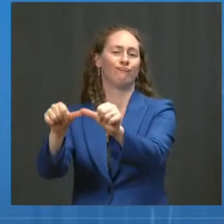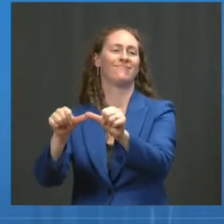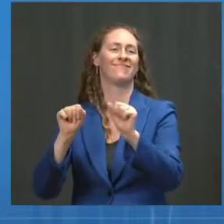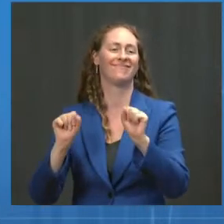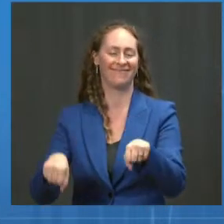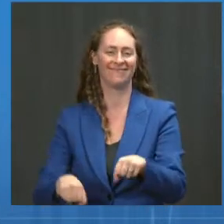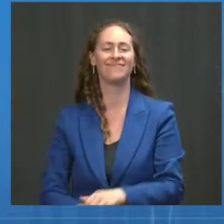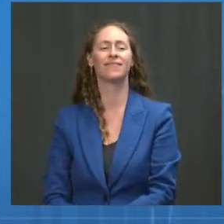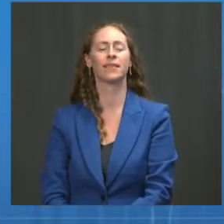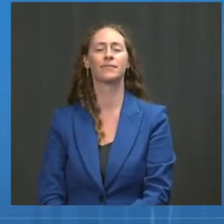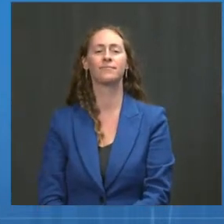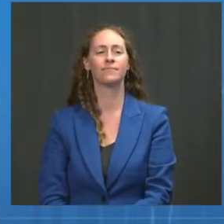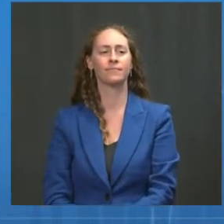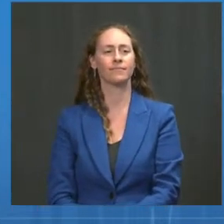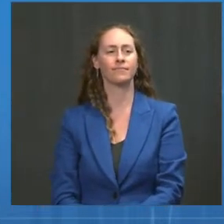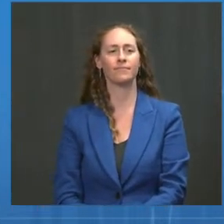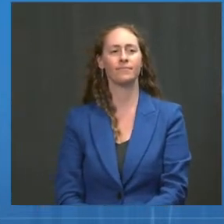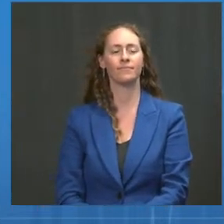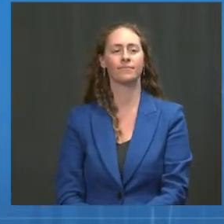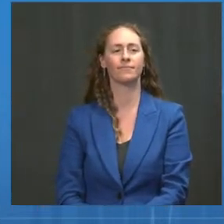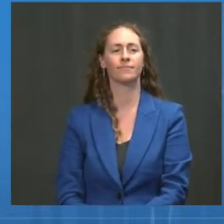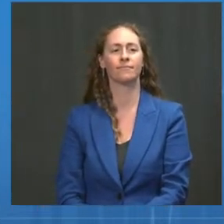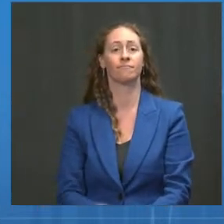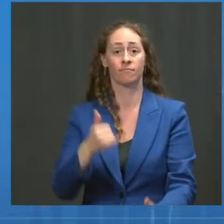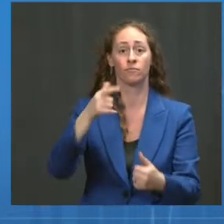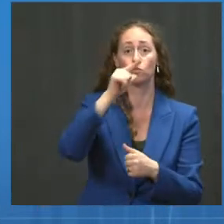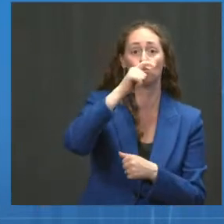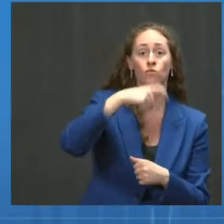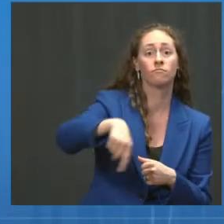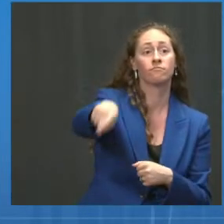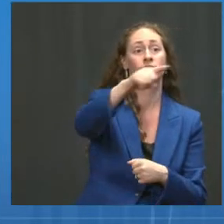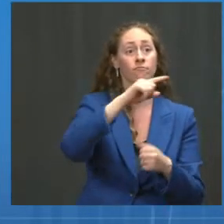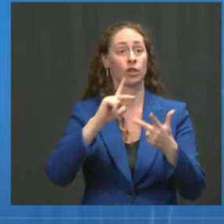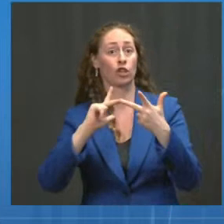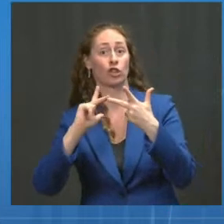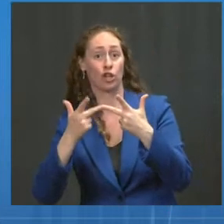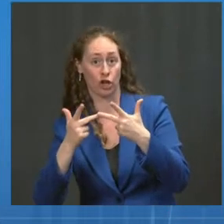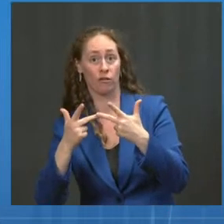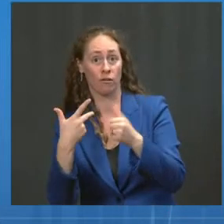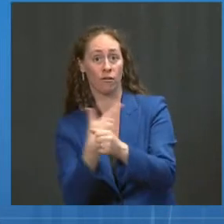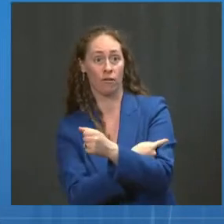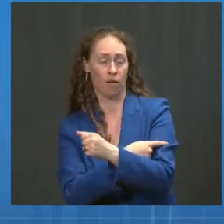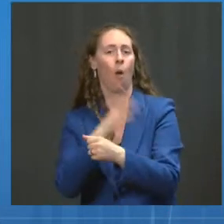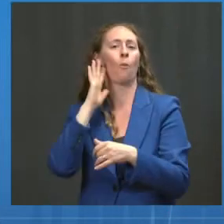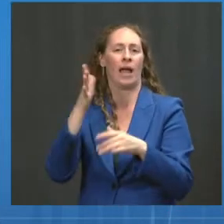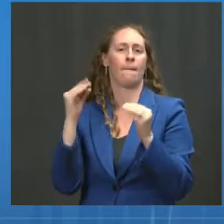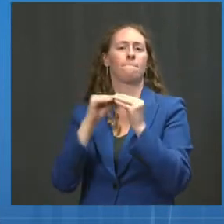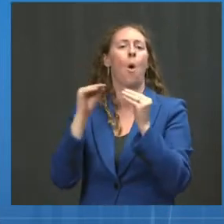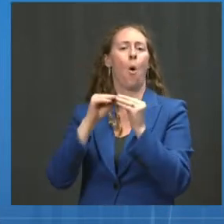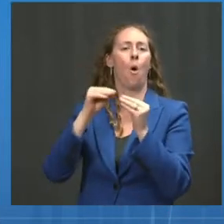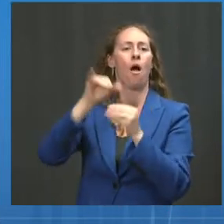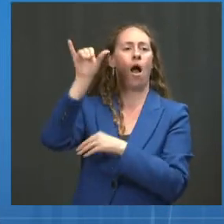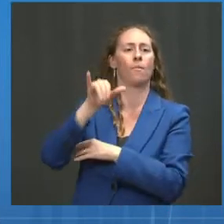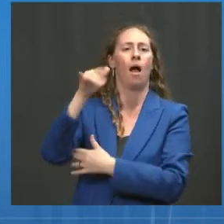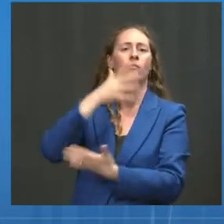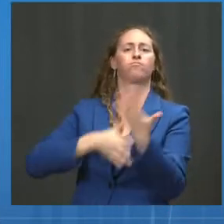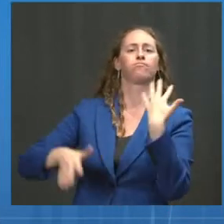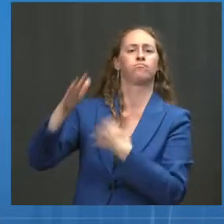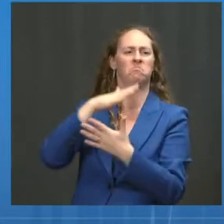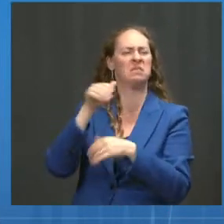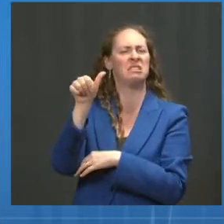a booster mRNA immunization increases antibody titers by multiple fold. All of this